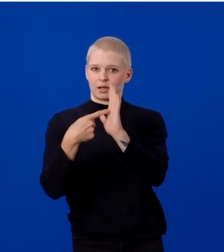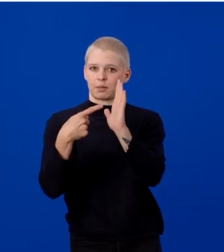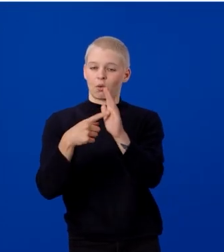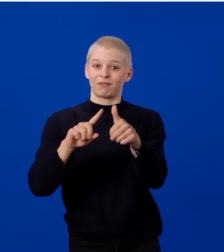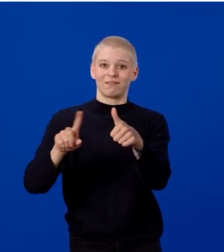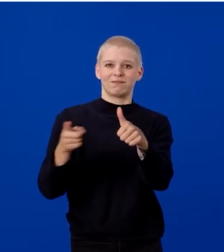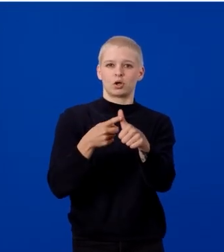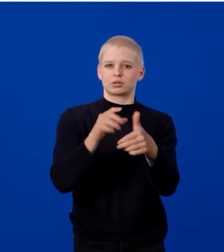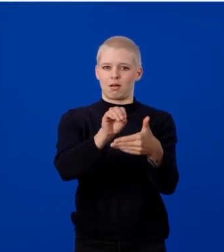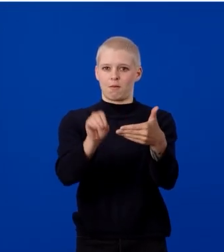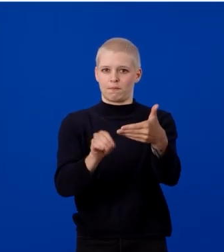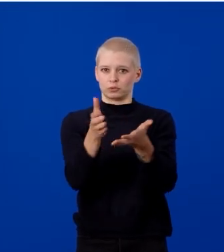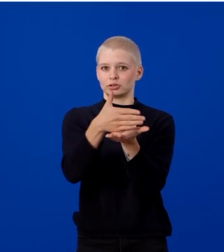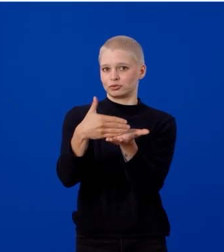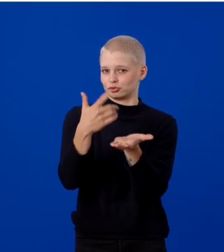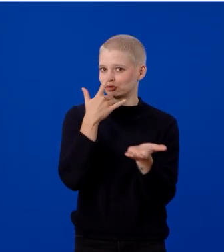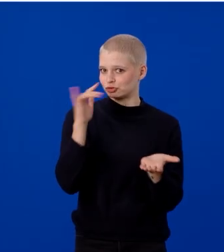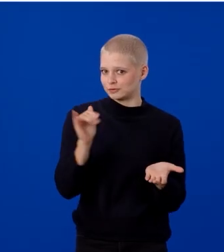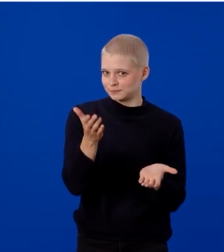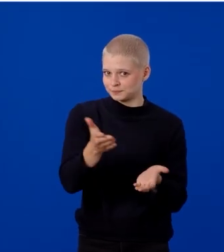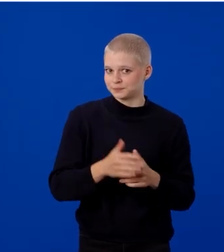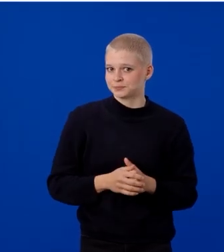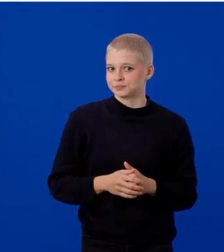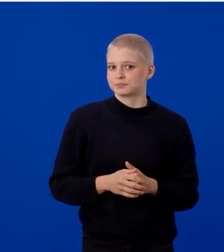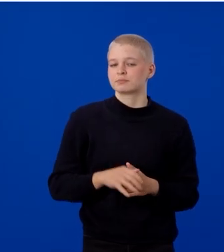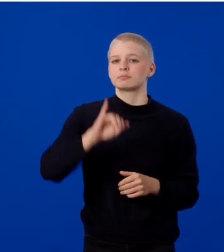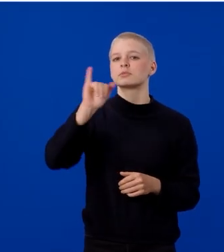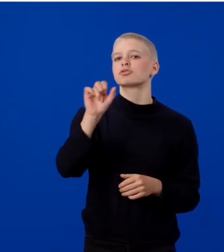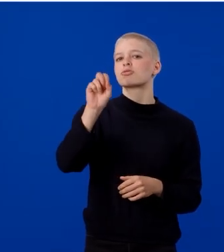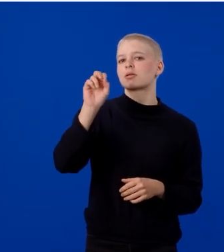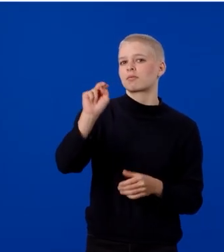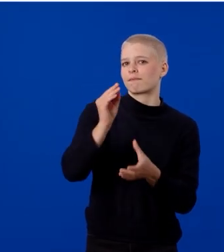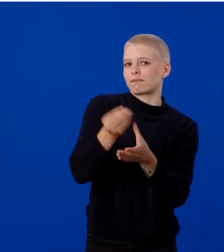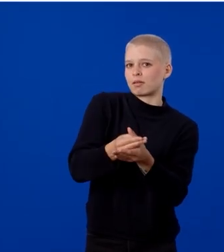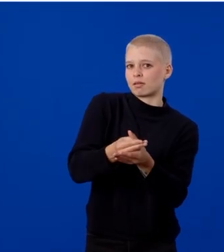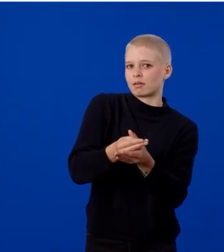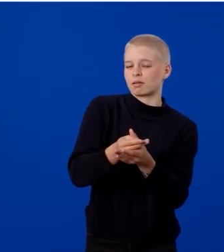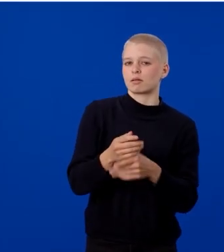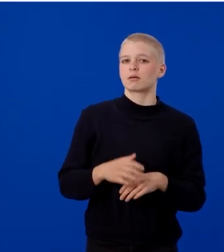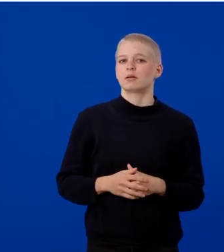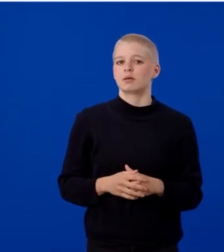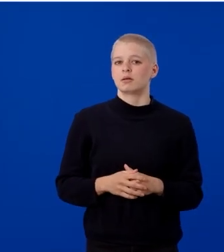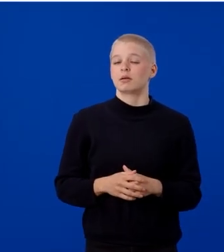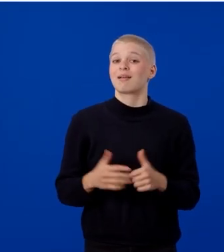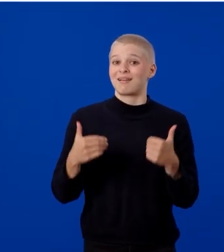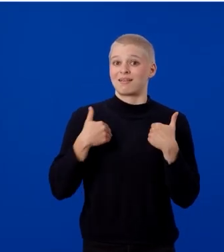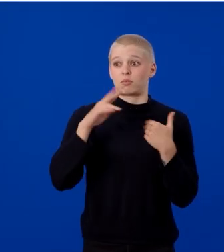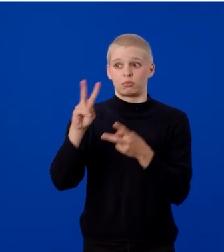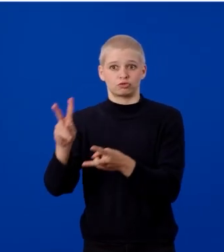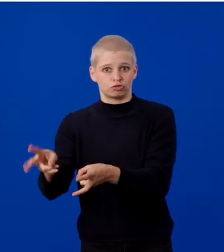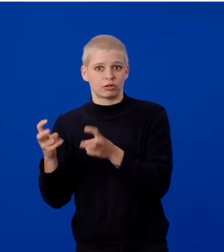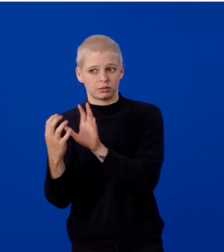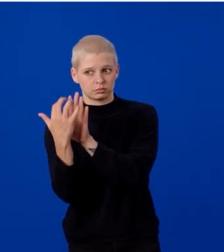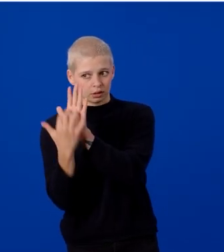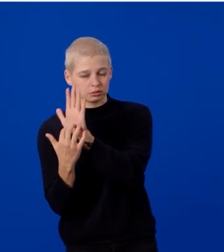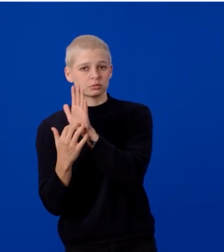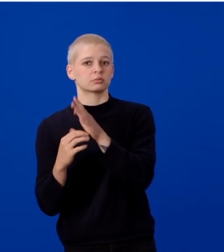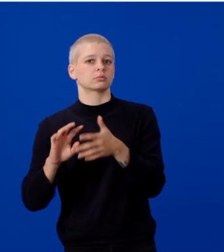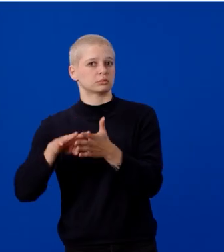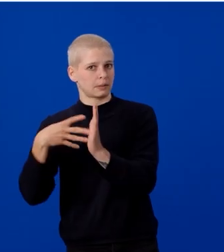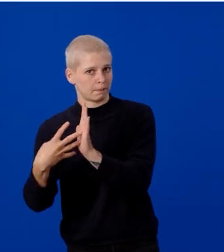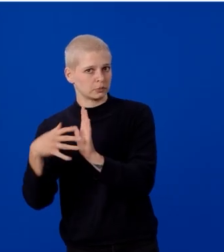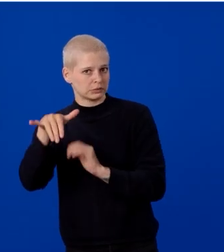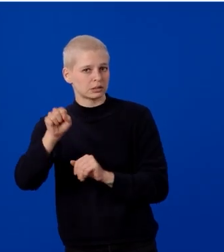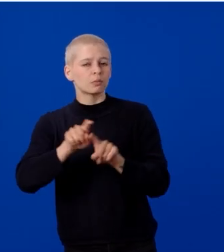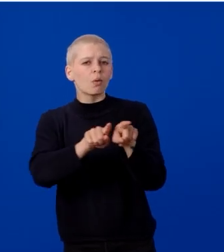first output stage, a JSON file. It includes not only the extracted text and tables, but